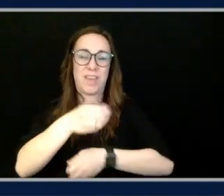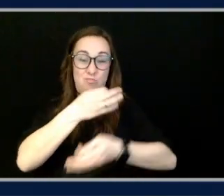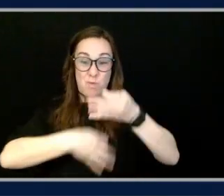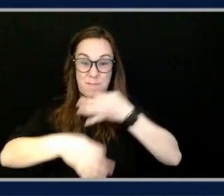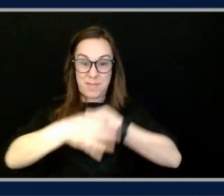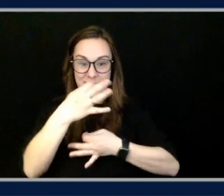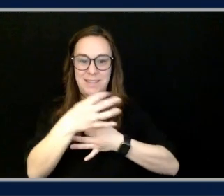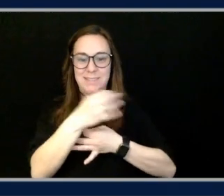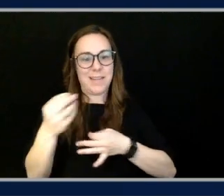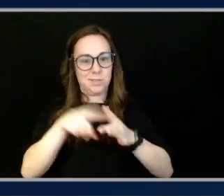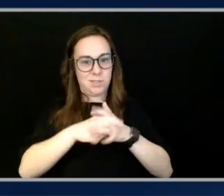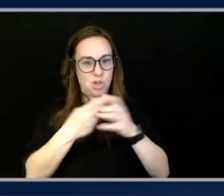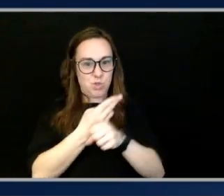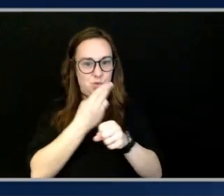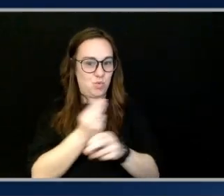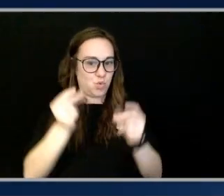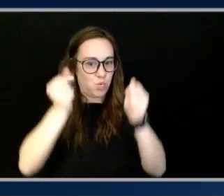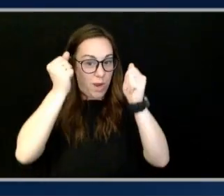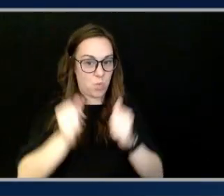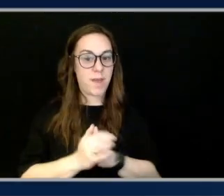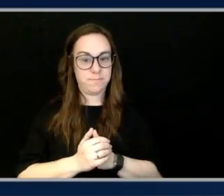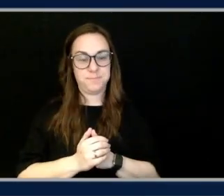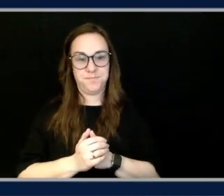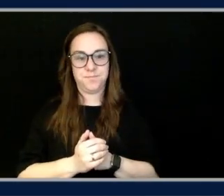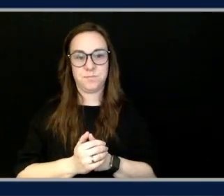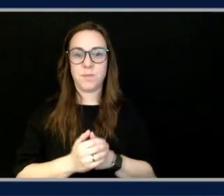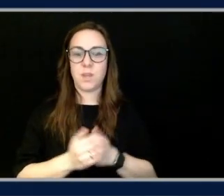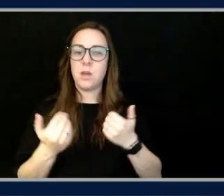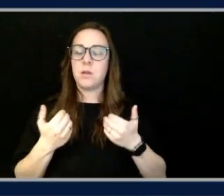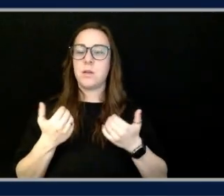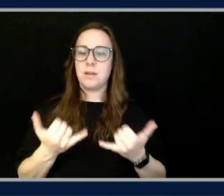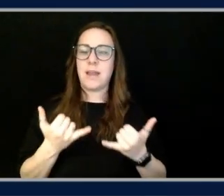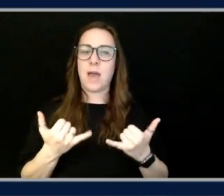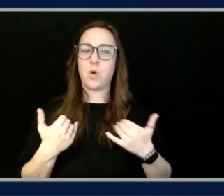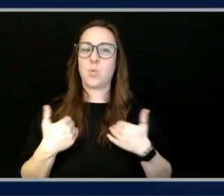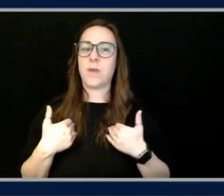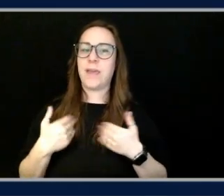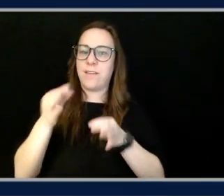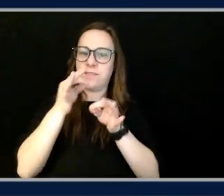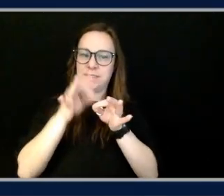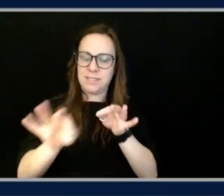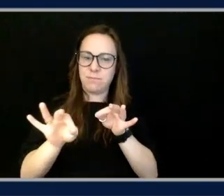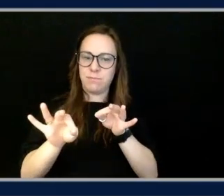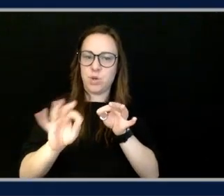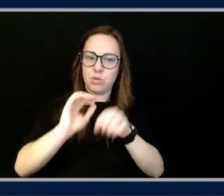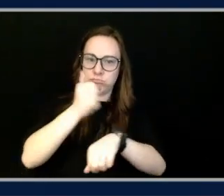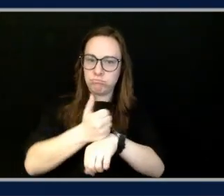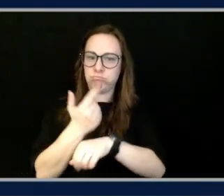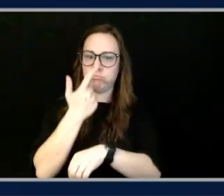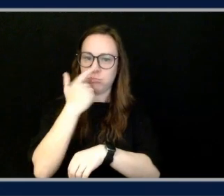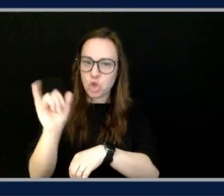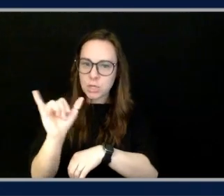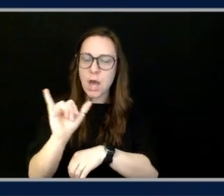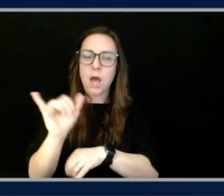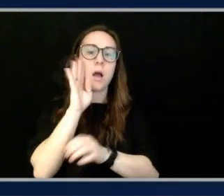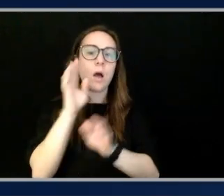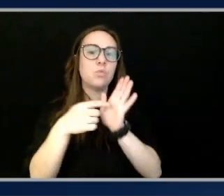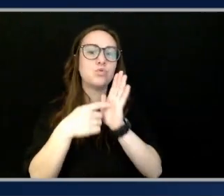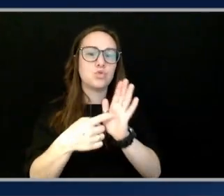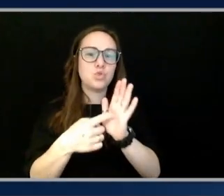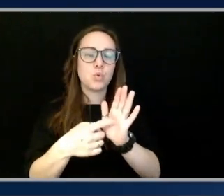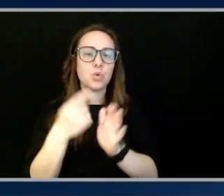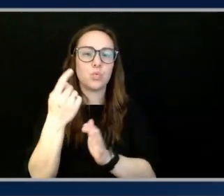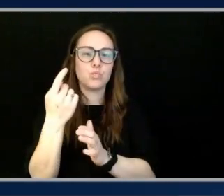simple user interface using this endpoint. And I just want to quickly demonstrate a couple of things for you today. So first, I'm just going to actually show you.